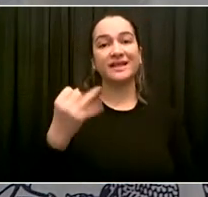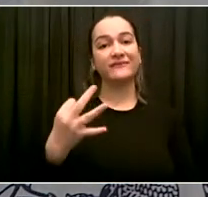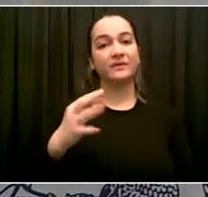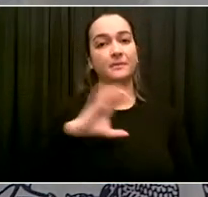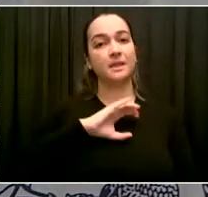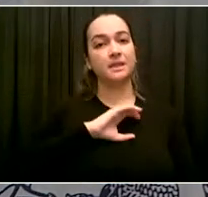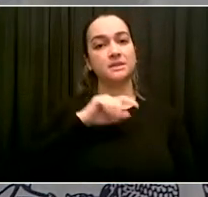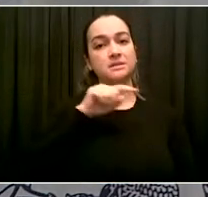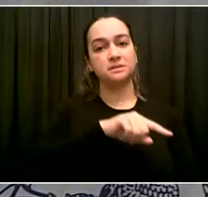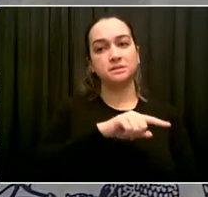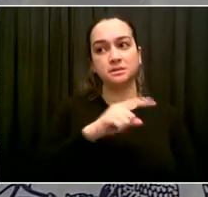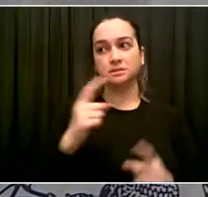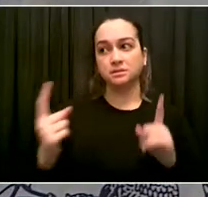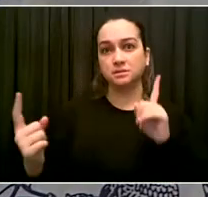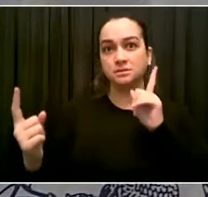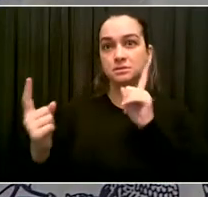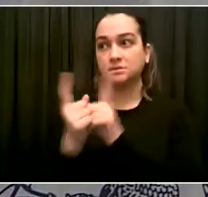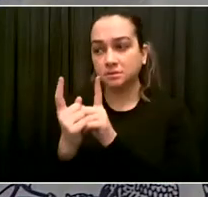happen again.